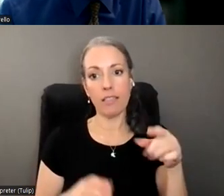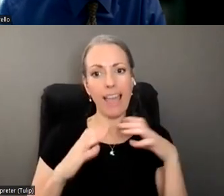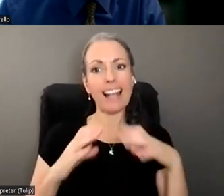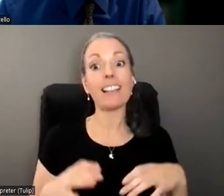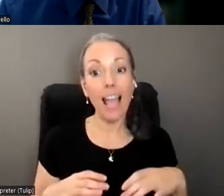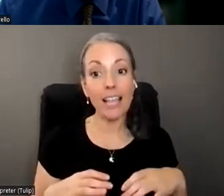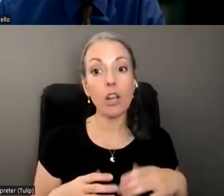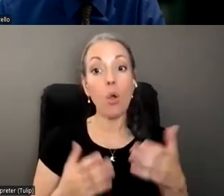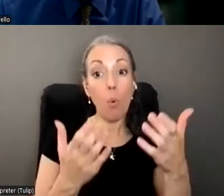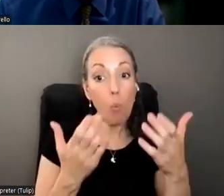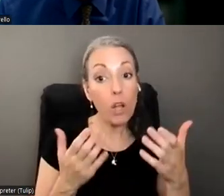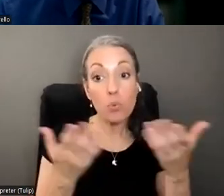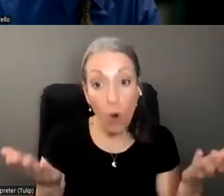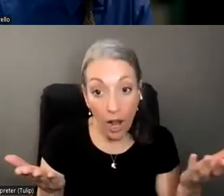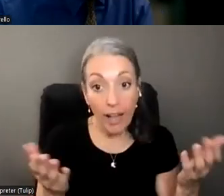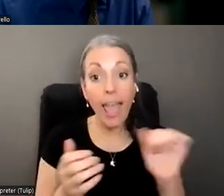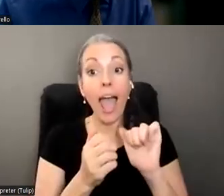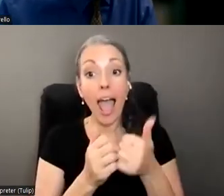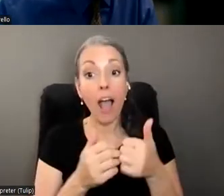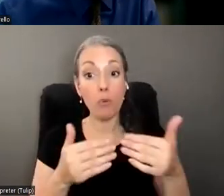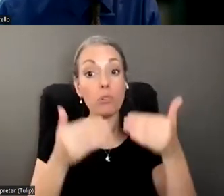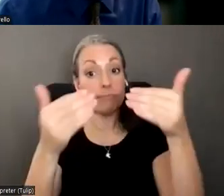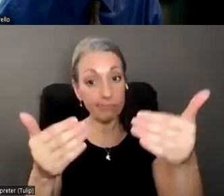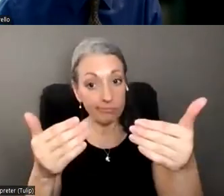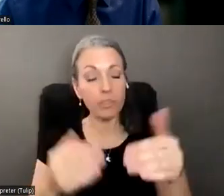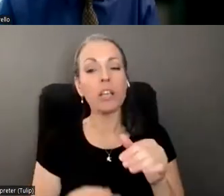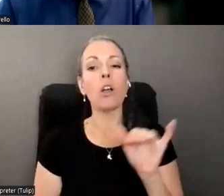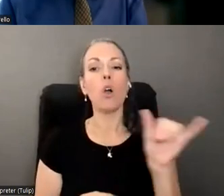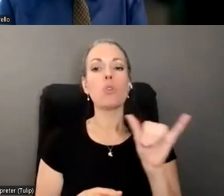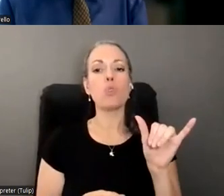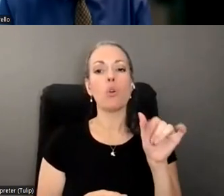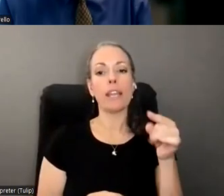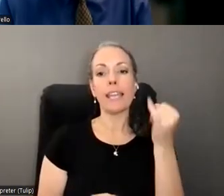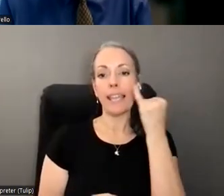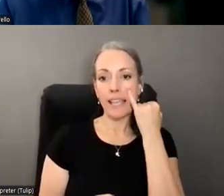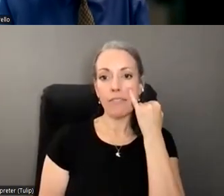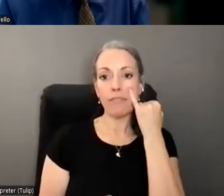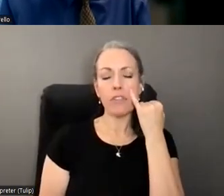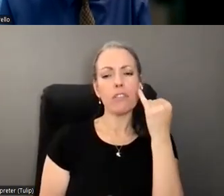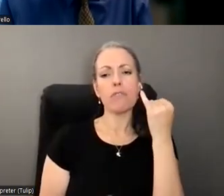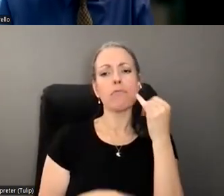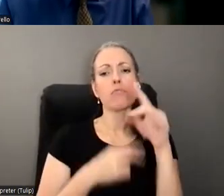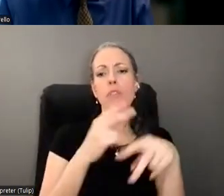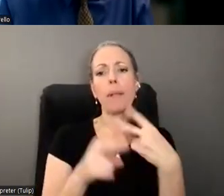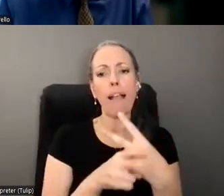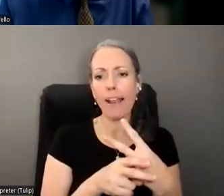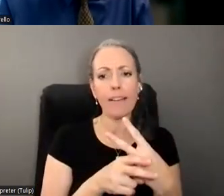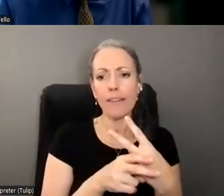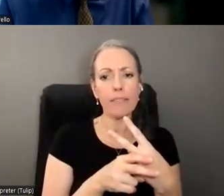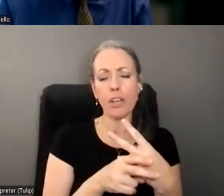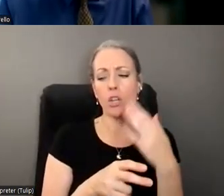what they want, um, how they want to move forward. And even if there is some kind of, um, exploitation